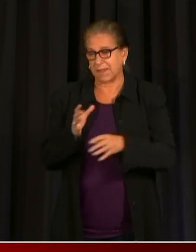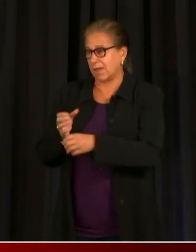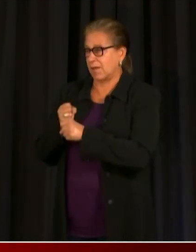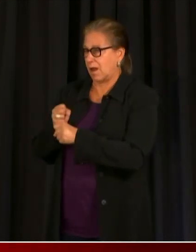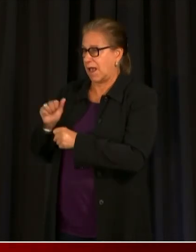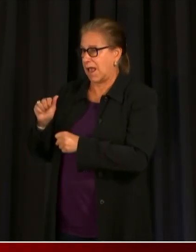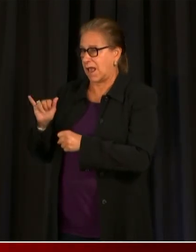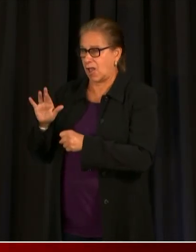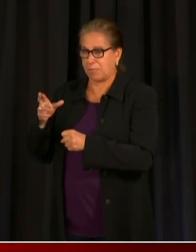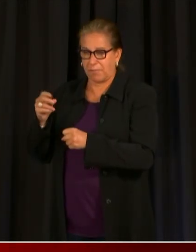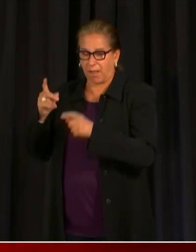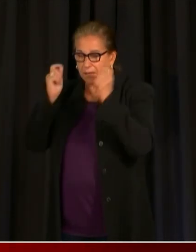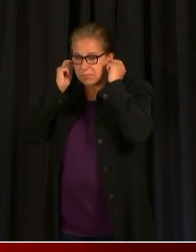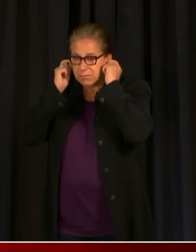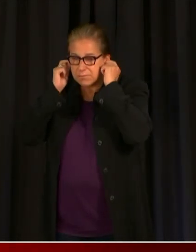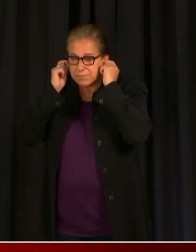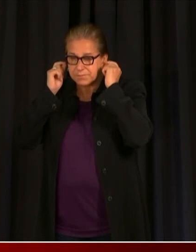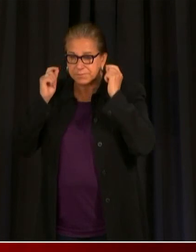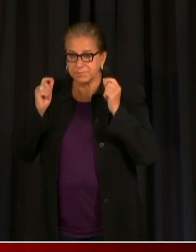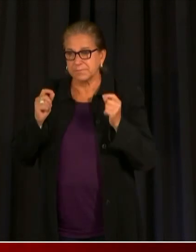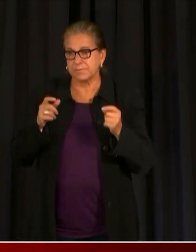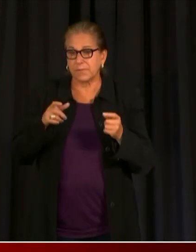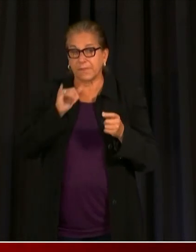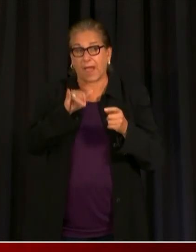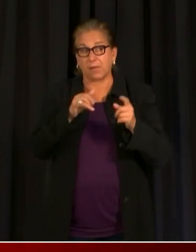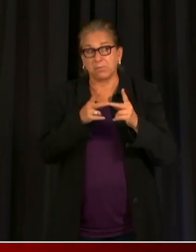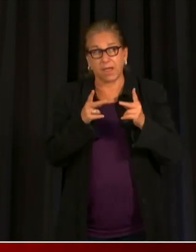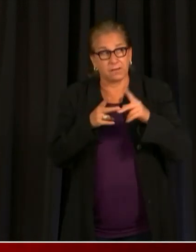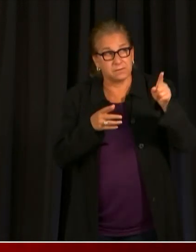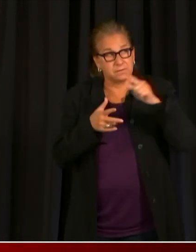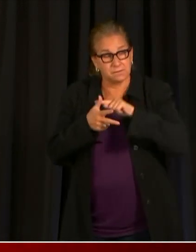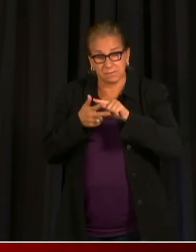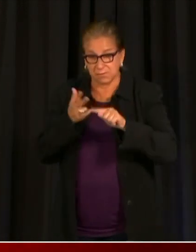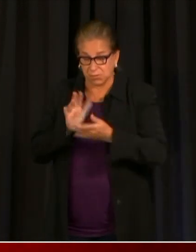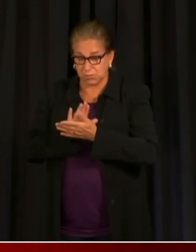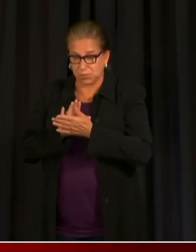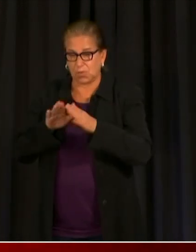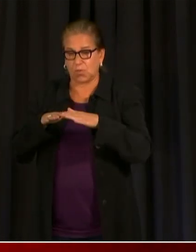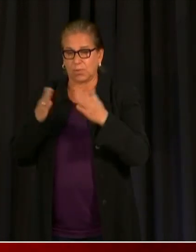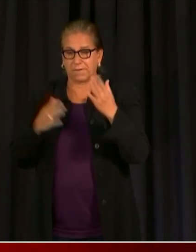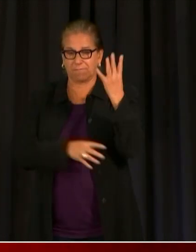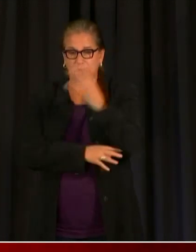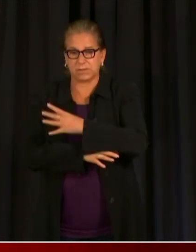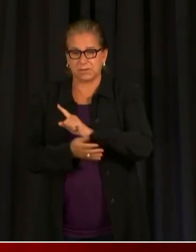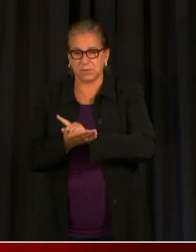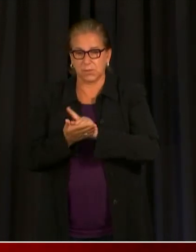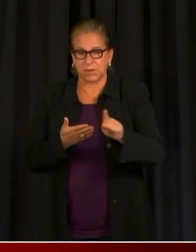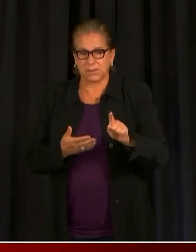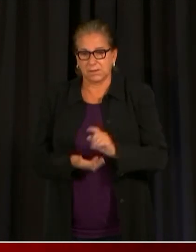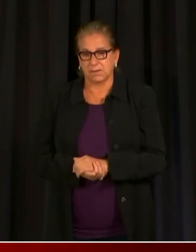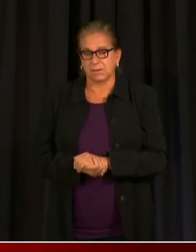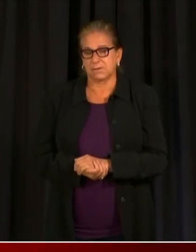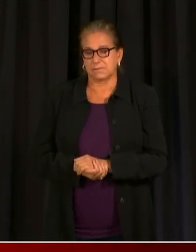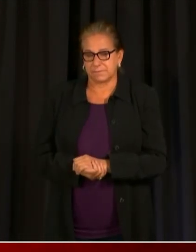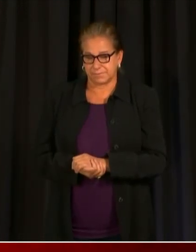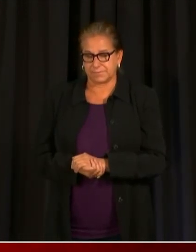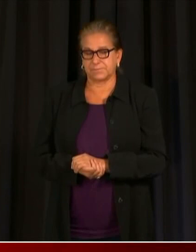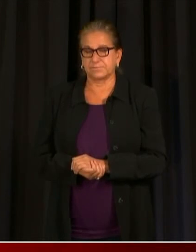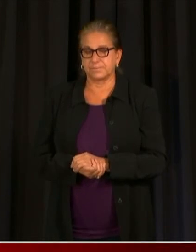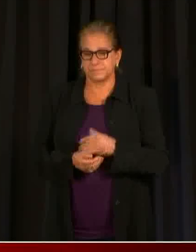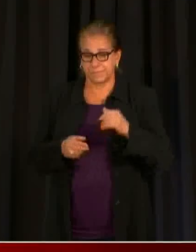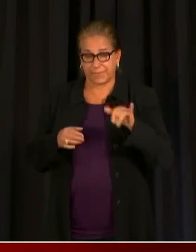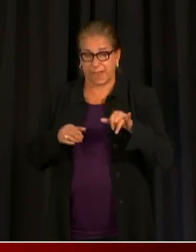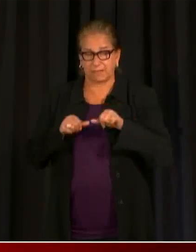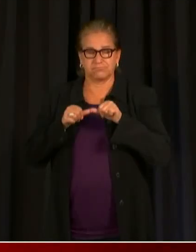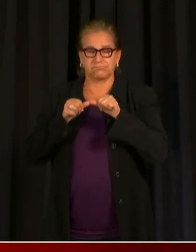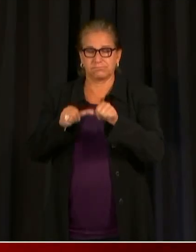operate four days a week from August 7th to September 30th. We also want